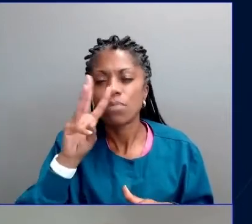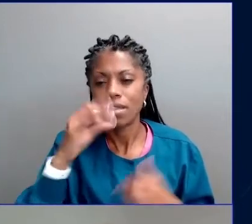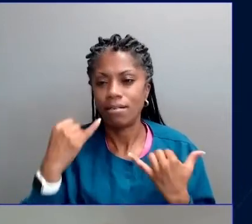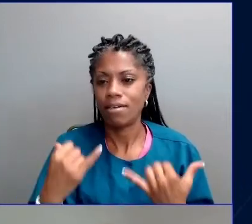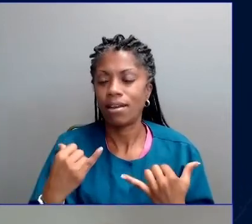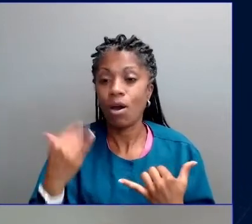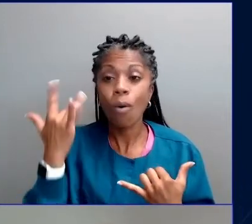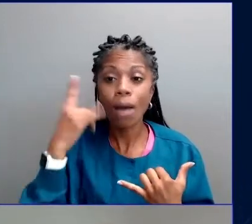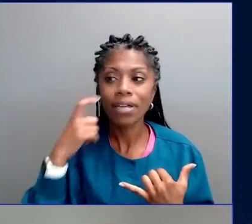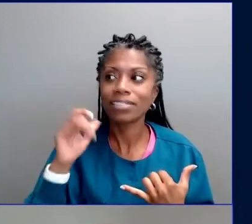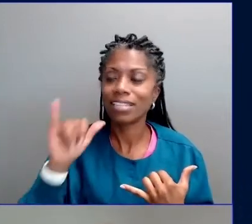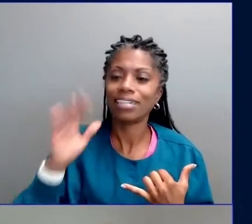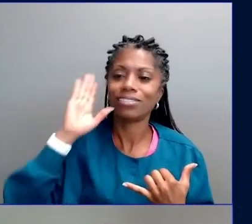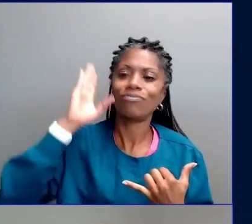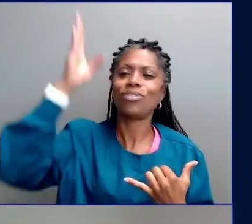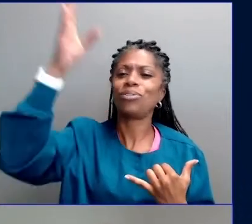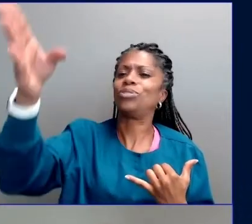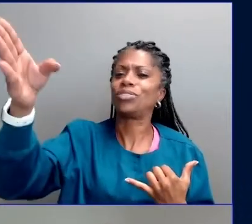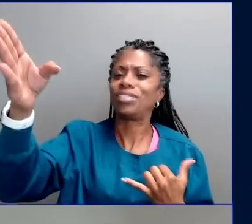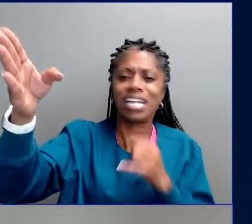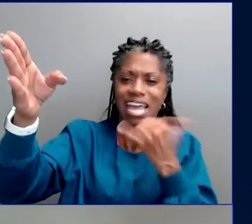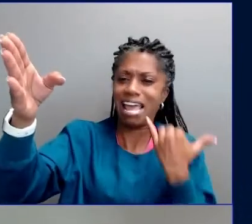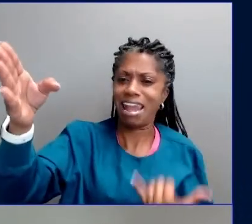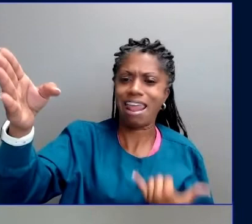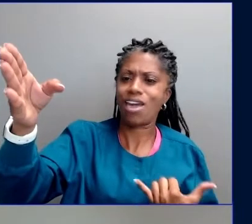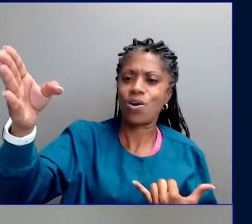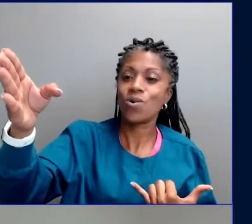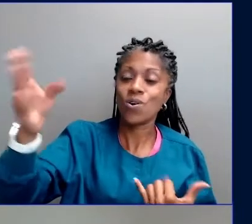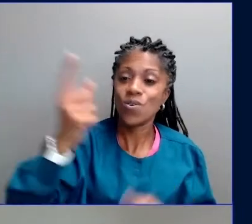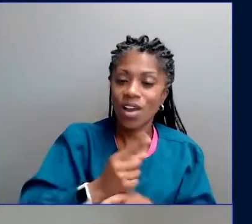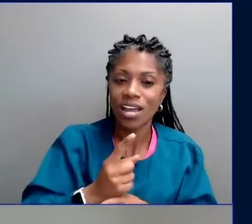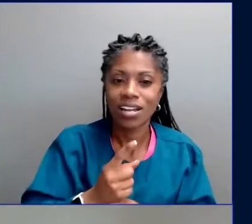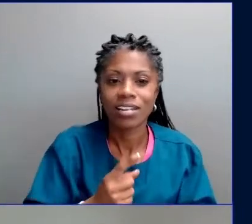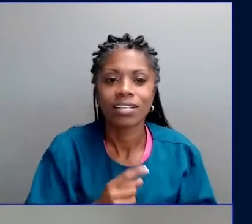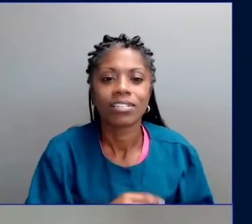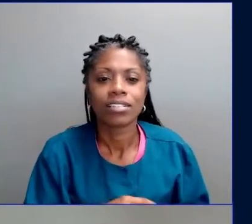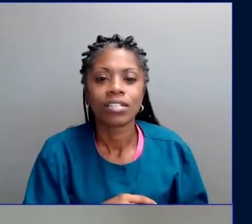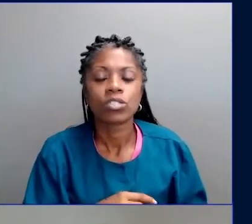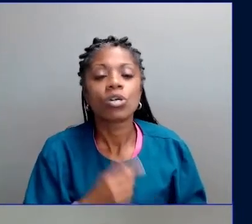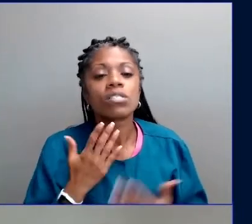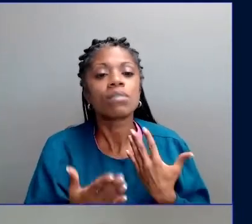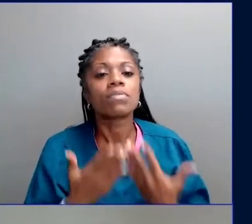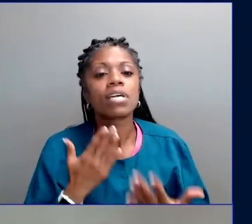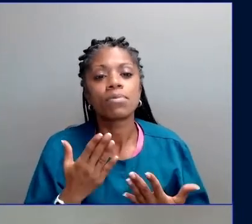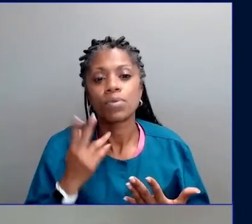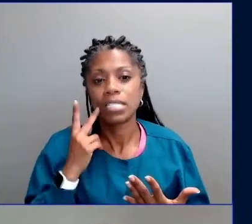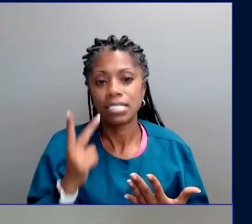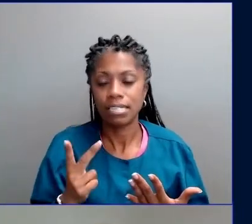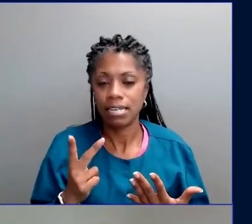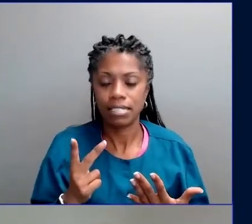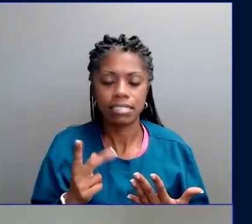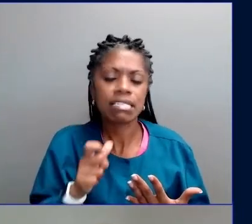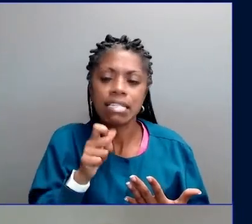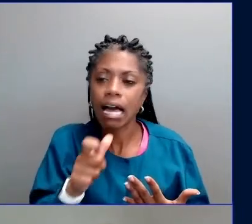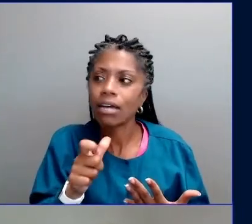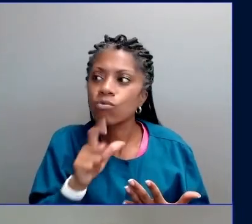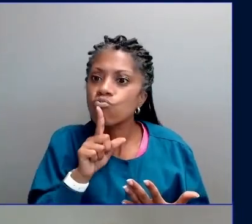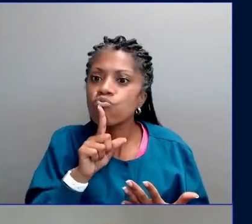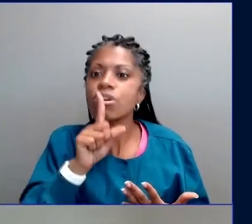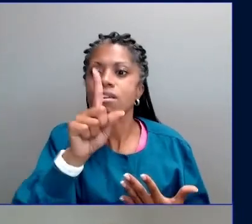in space, as being abstract rather than concrete, and as being irrelevant to our primary concerns.